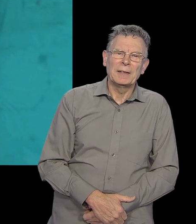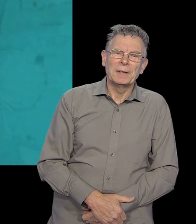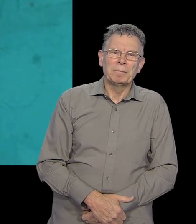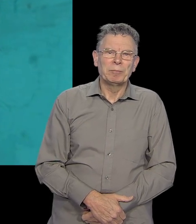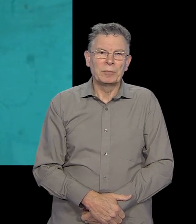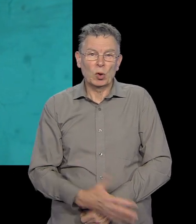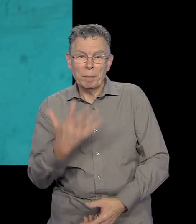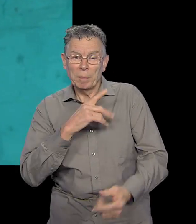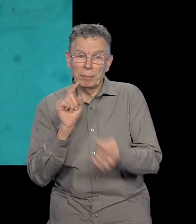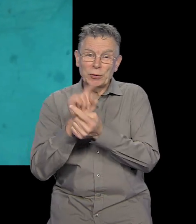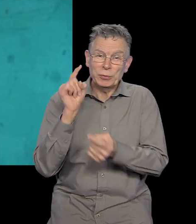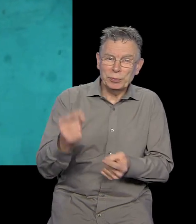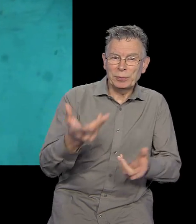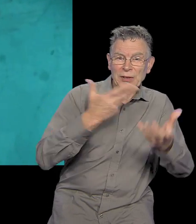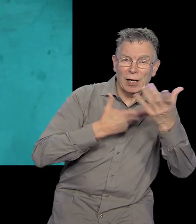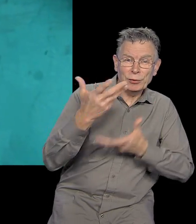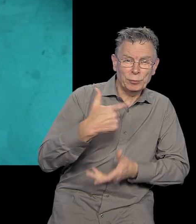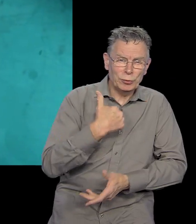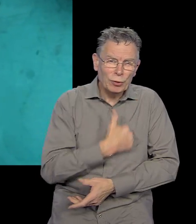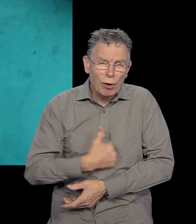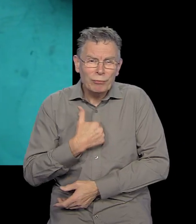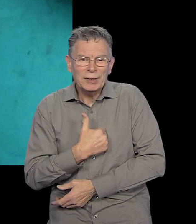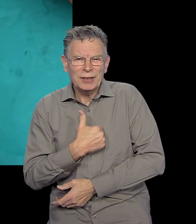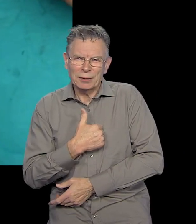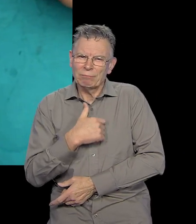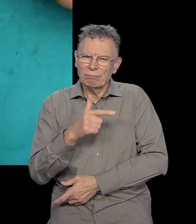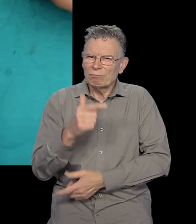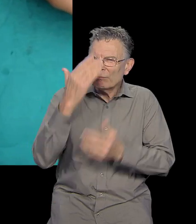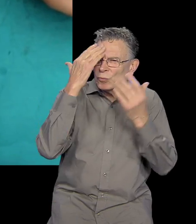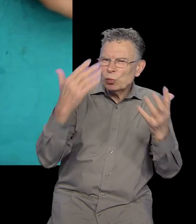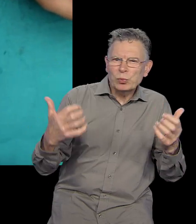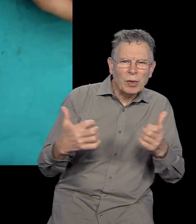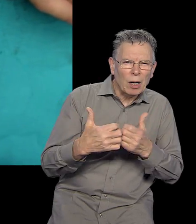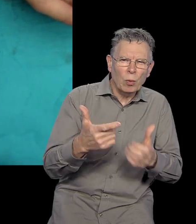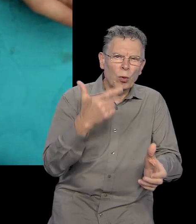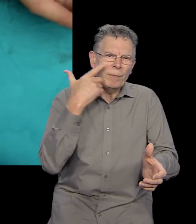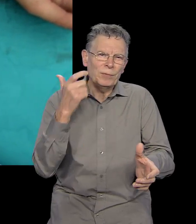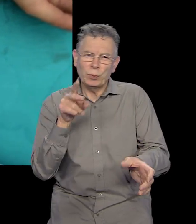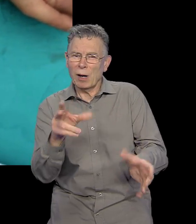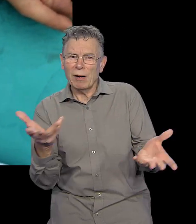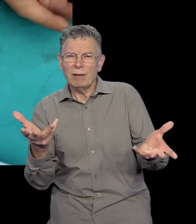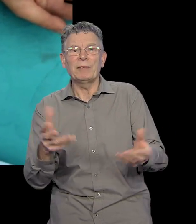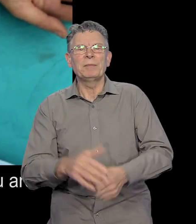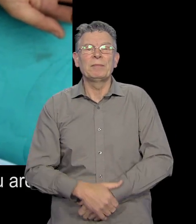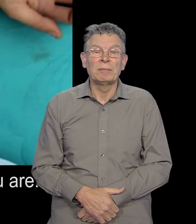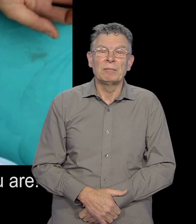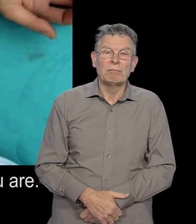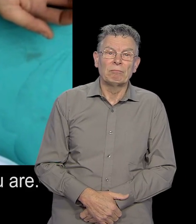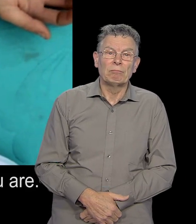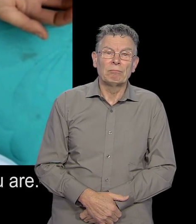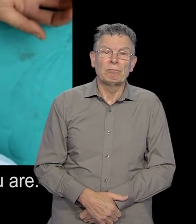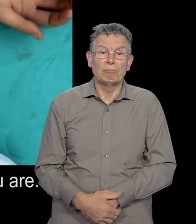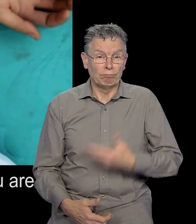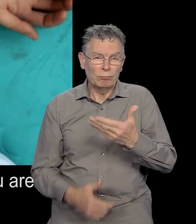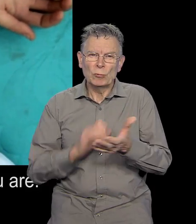Come up to meet you Tell you I'm sorry You